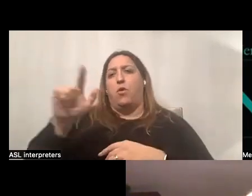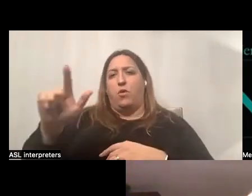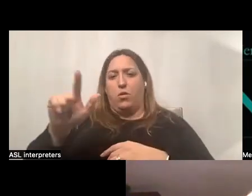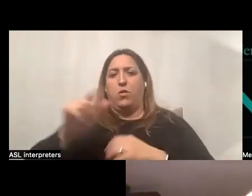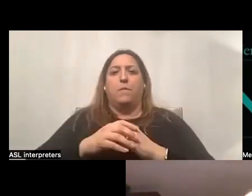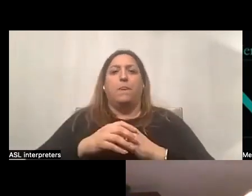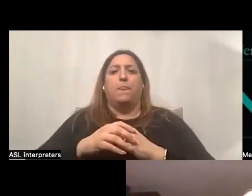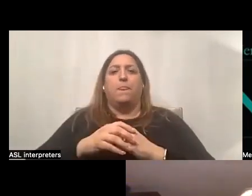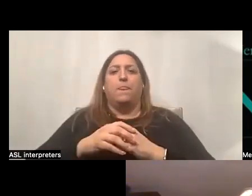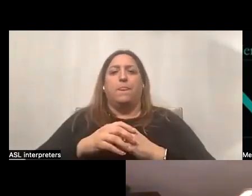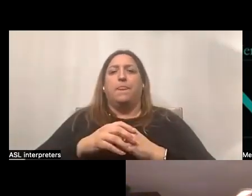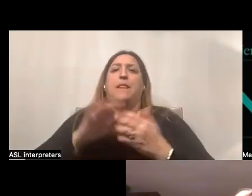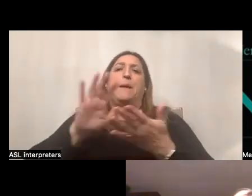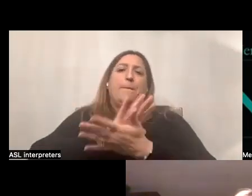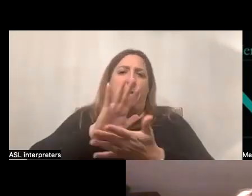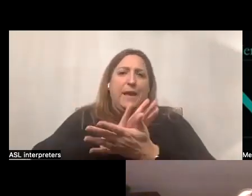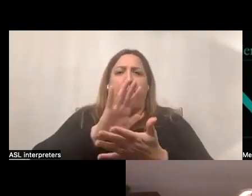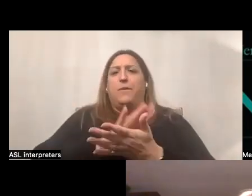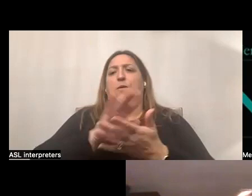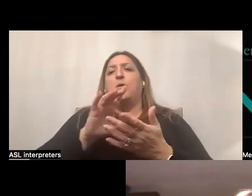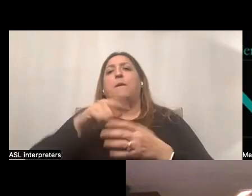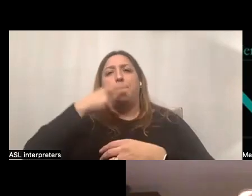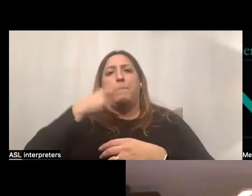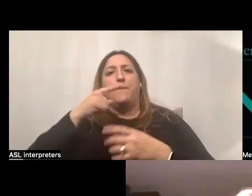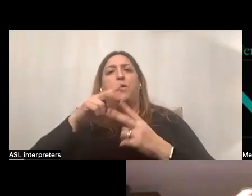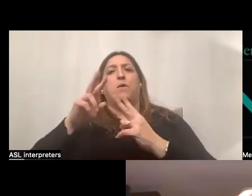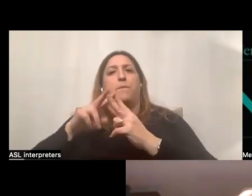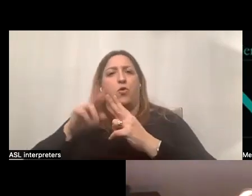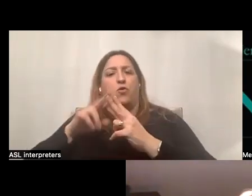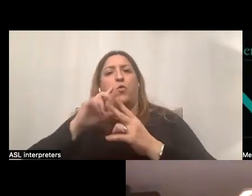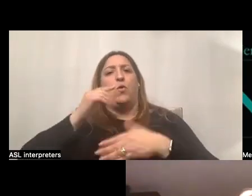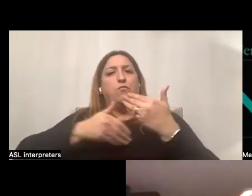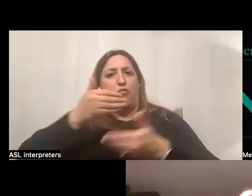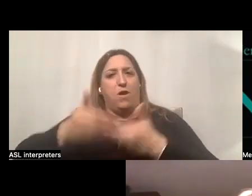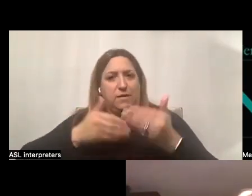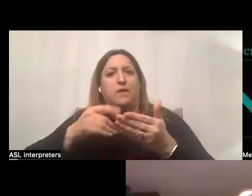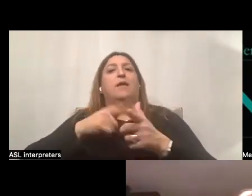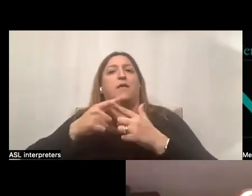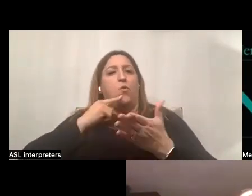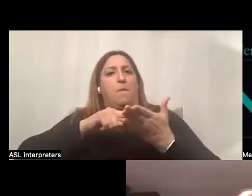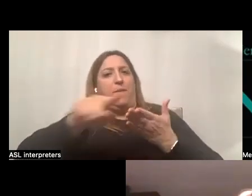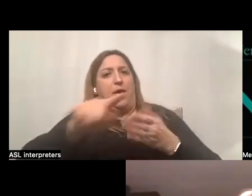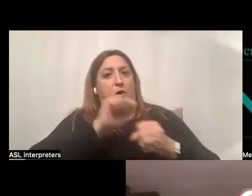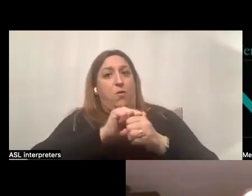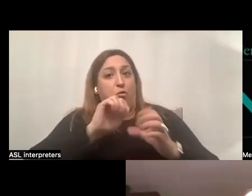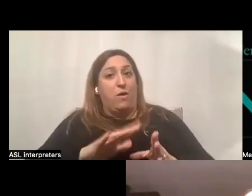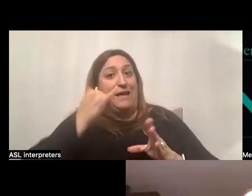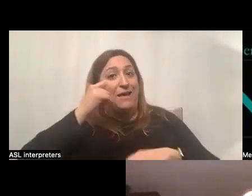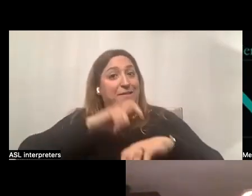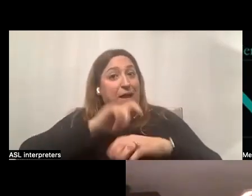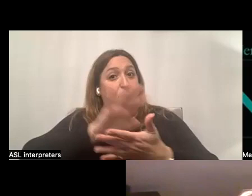paper timesheets, public partnerships will process the timesheets and pay your employees as long as their timesheet meets